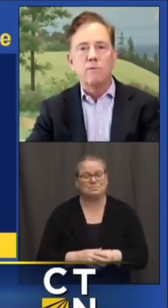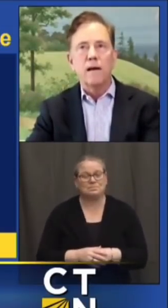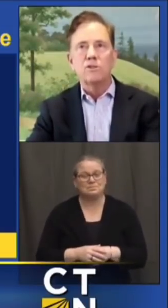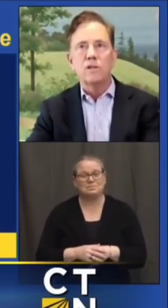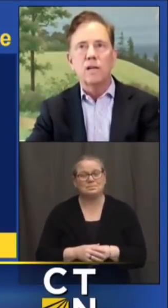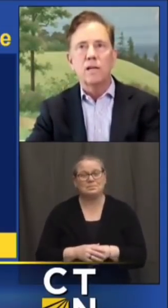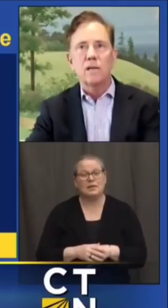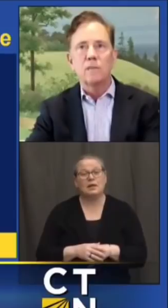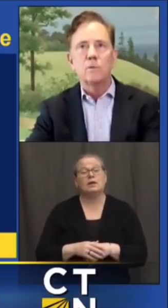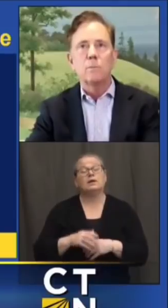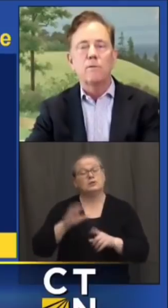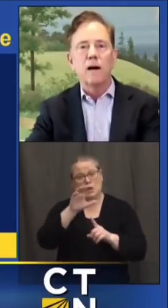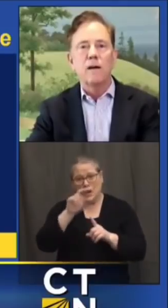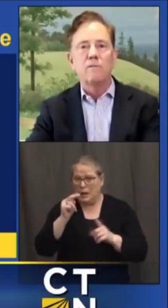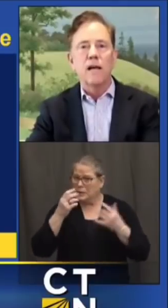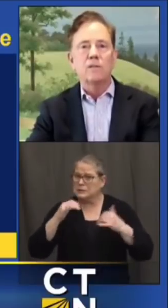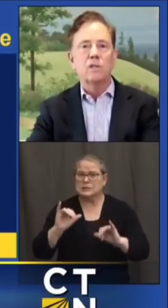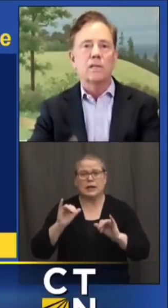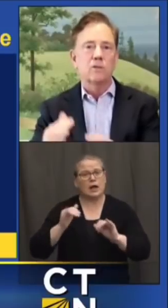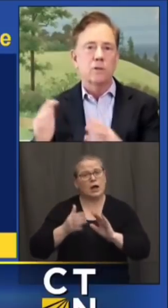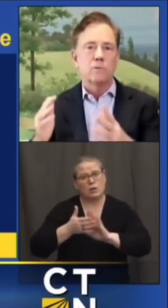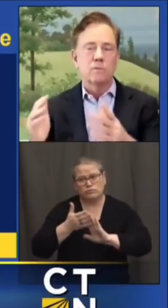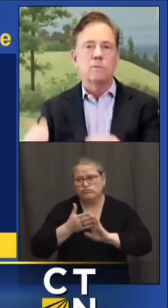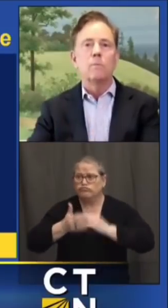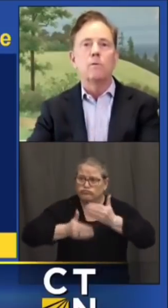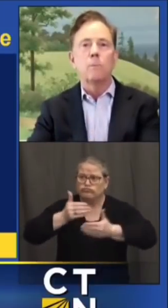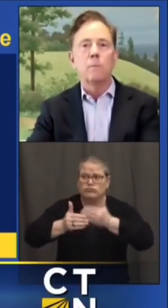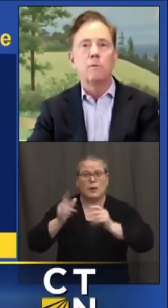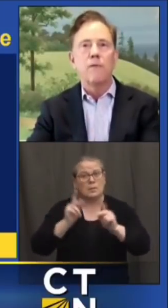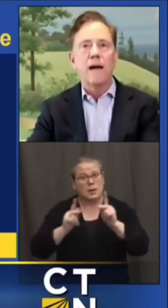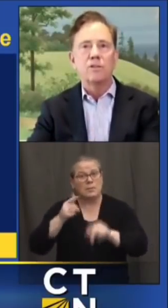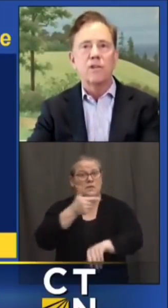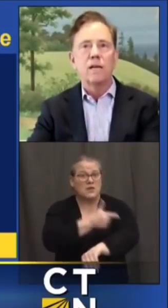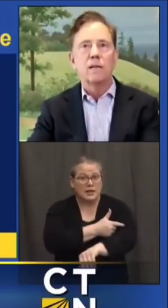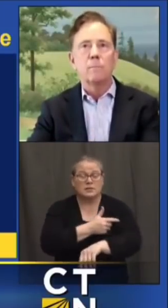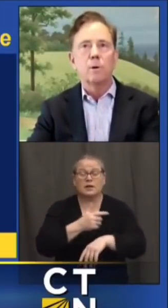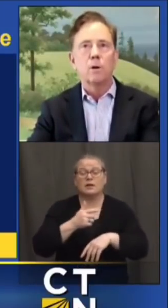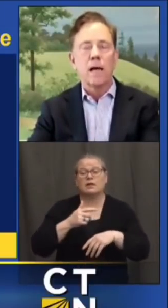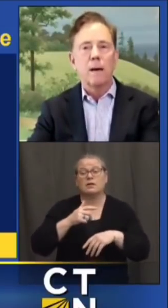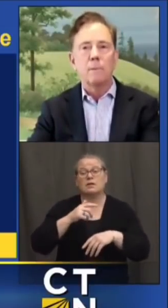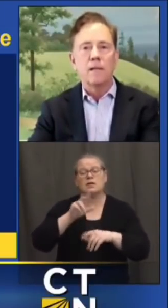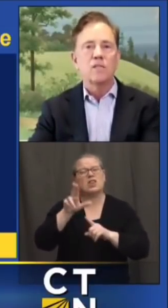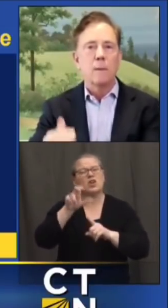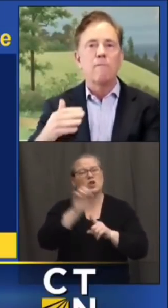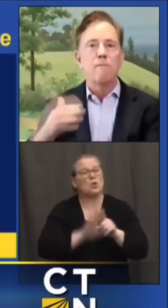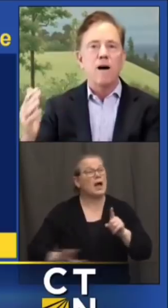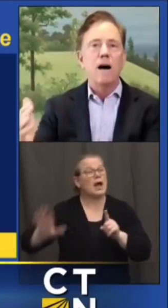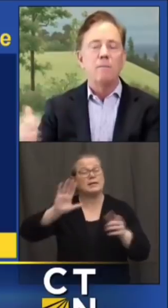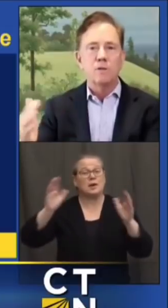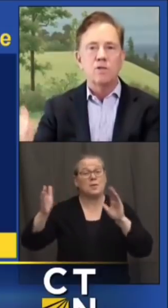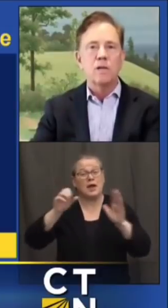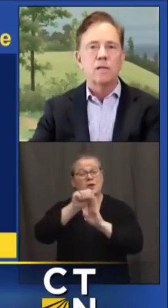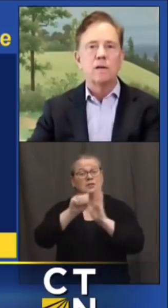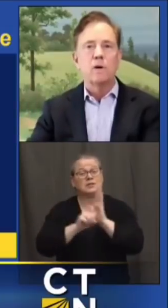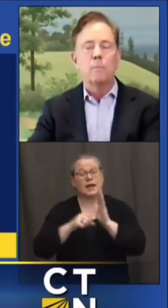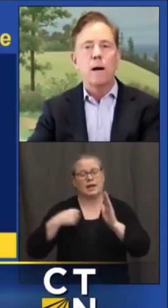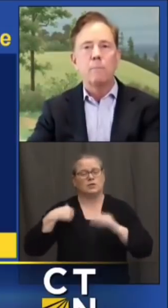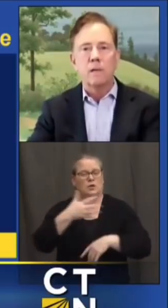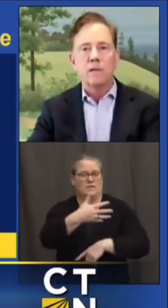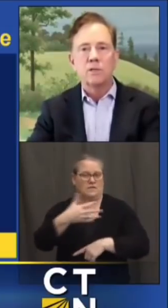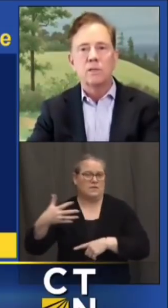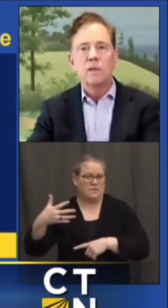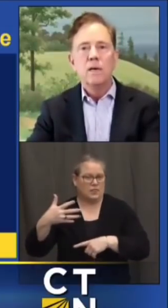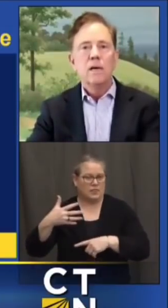people vaccinated number five nationally in terms of the number of people vaccinated per capita that's about five percent of our